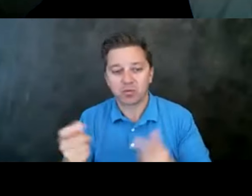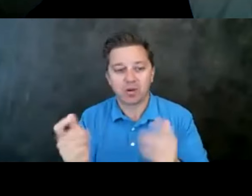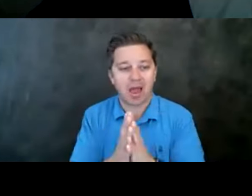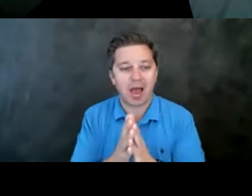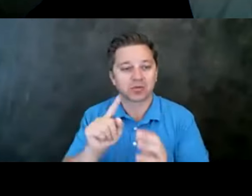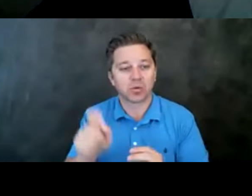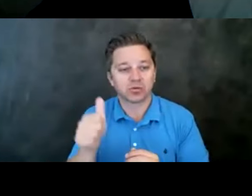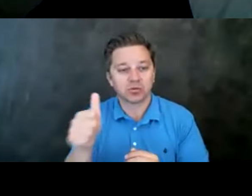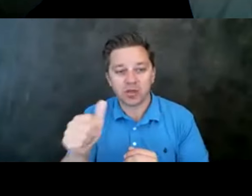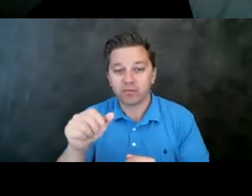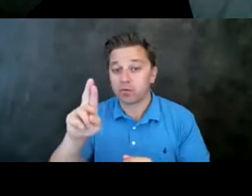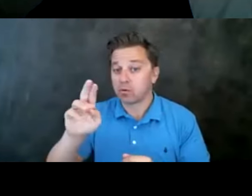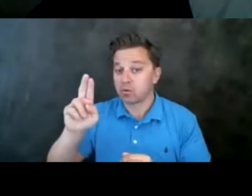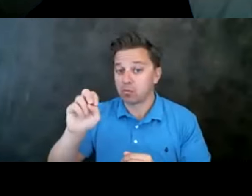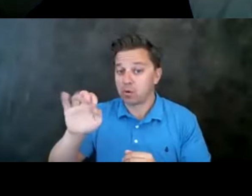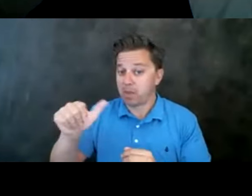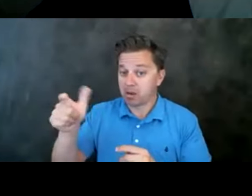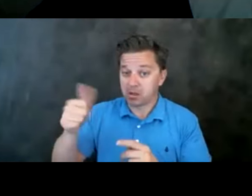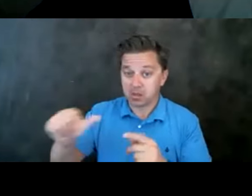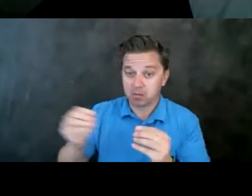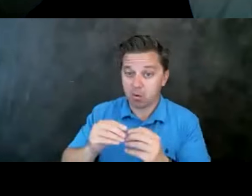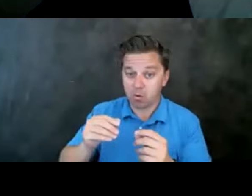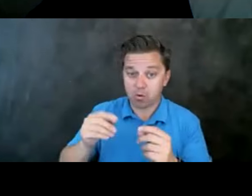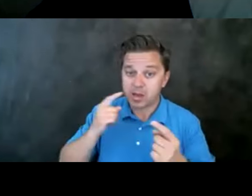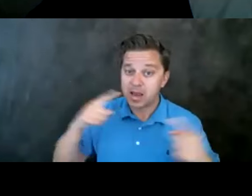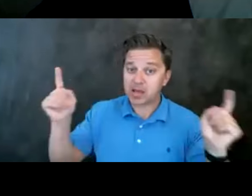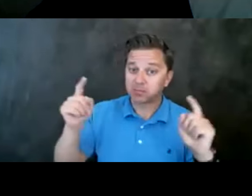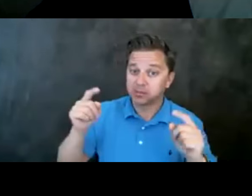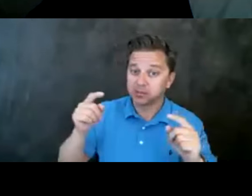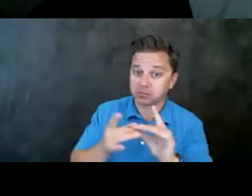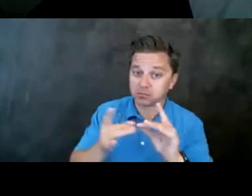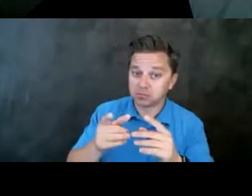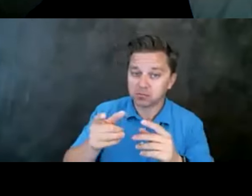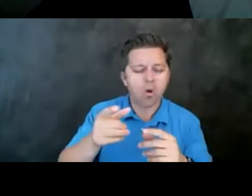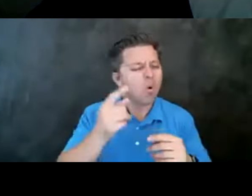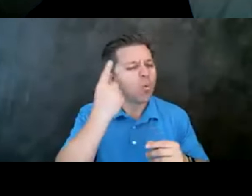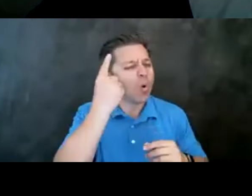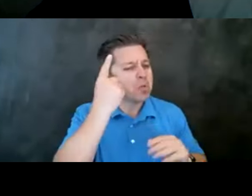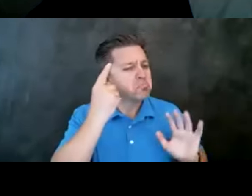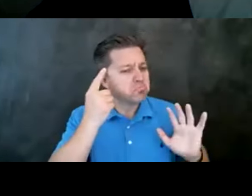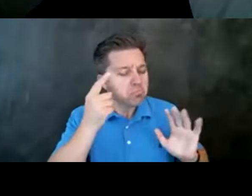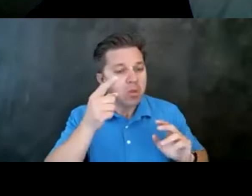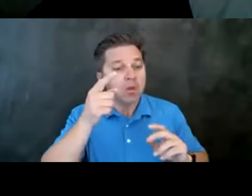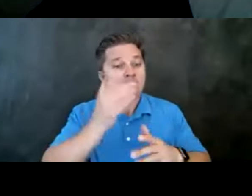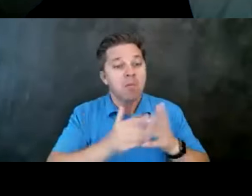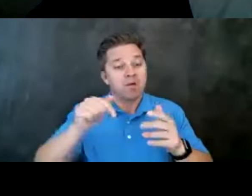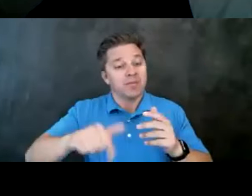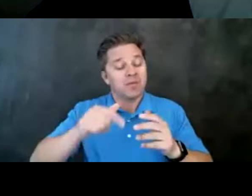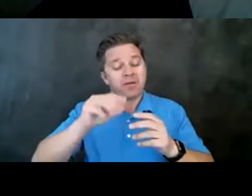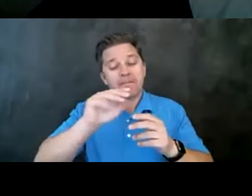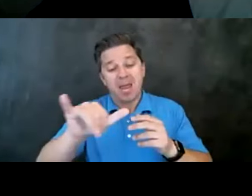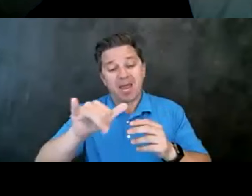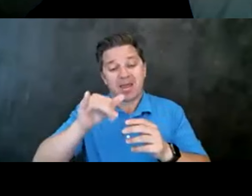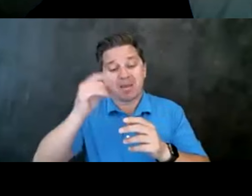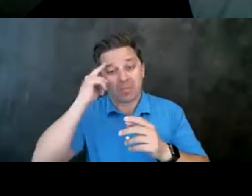announcements or updates you want to share? Uh, just one. As part of Bayes Mental Health Month, we